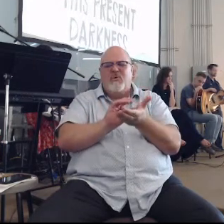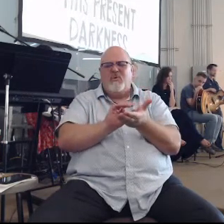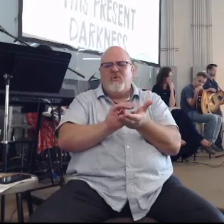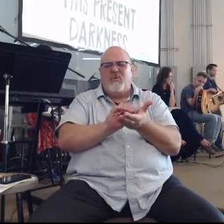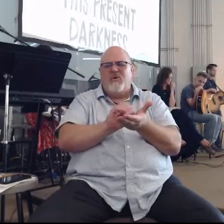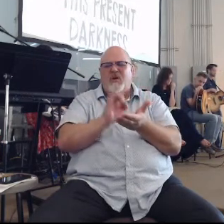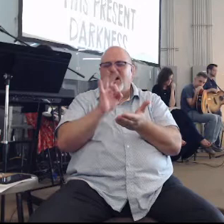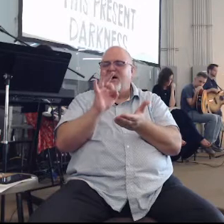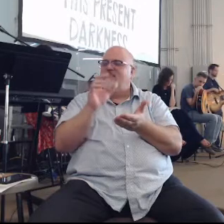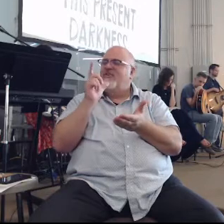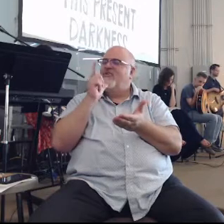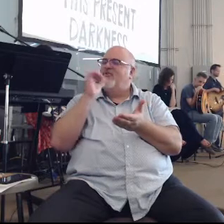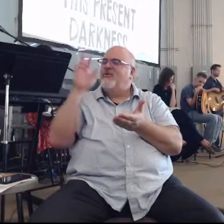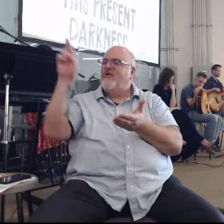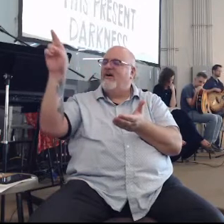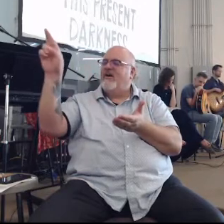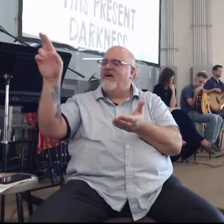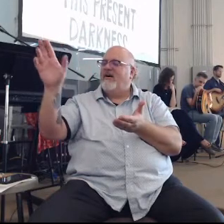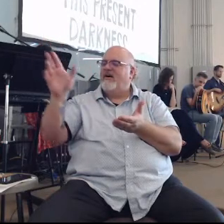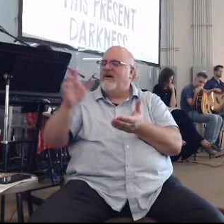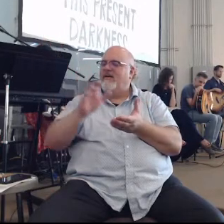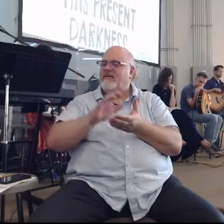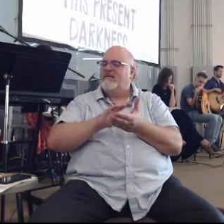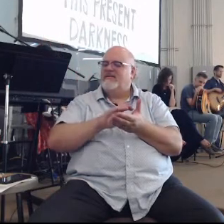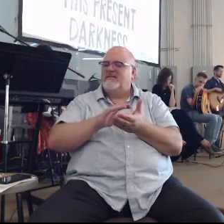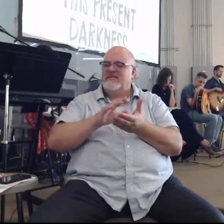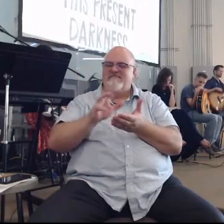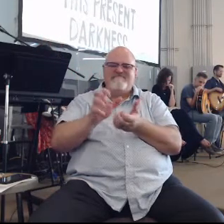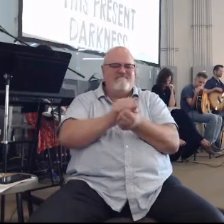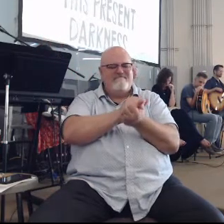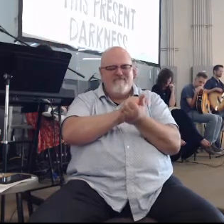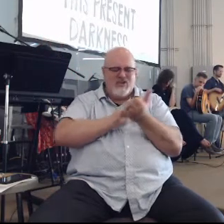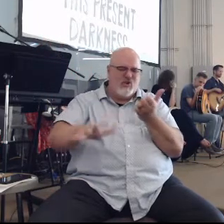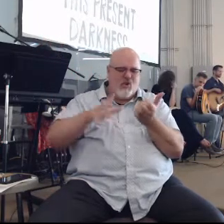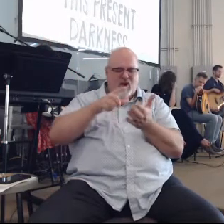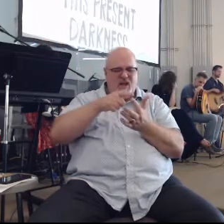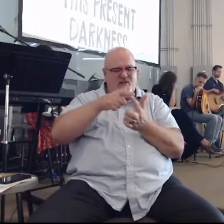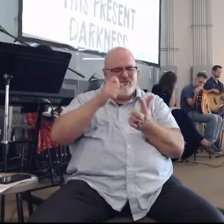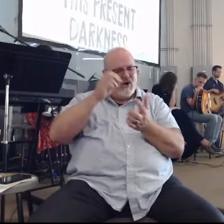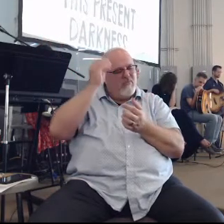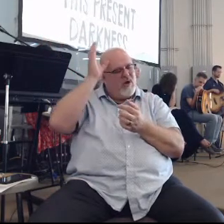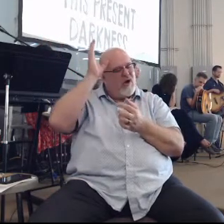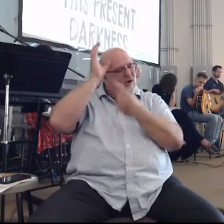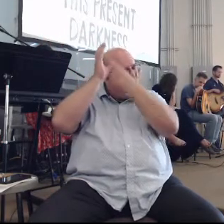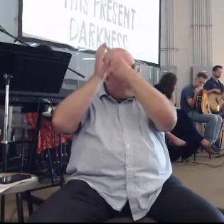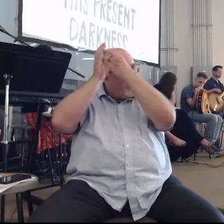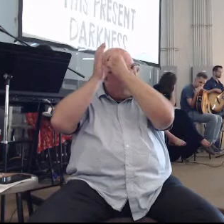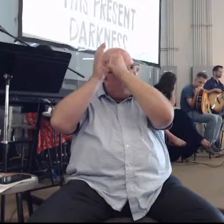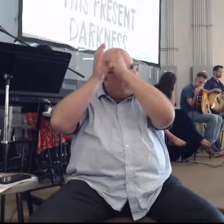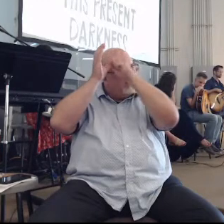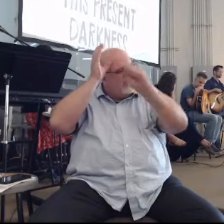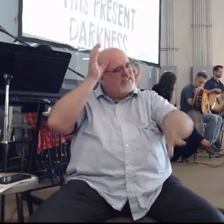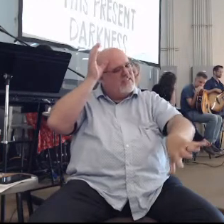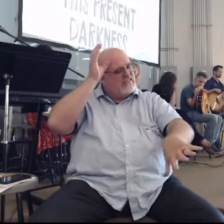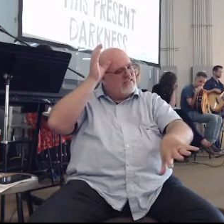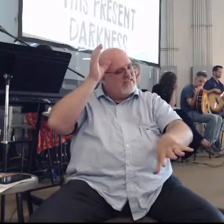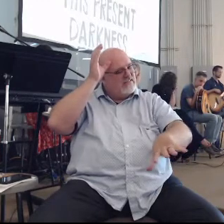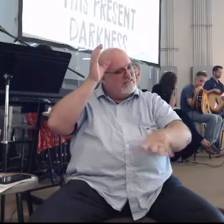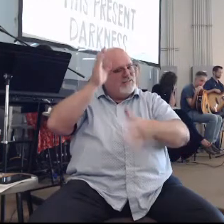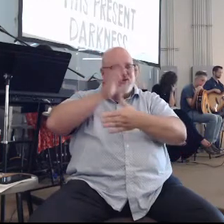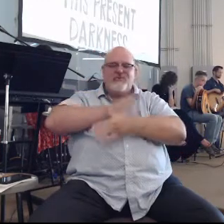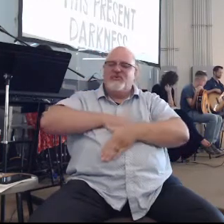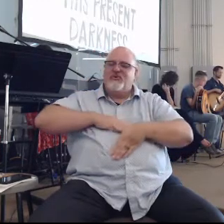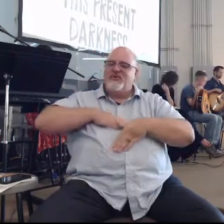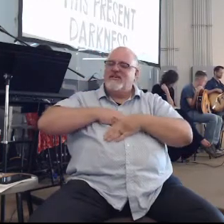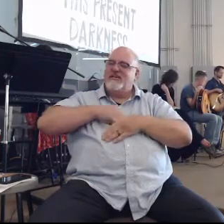been told you are would be eradicated from our minds and we would get an appreciation for the majesty in which